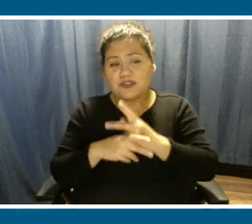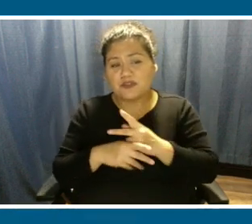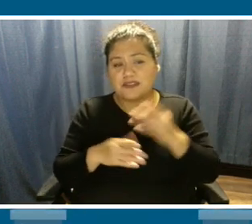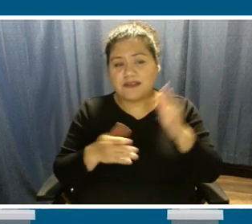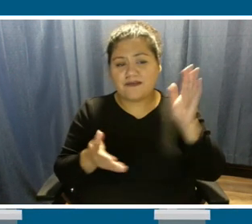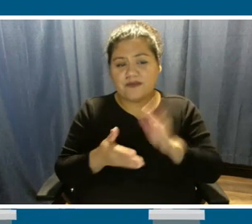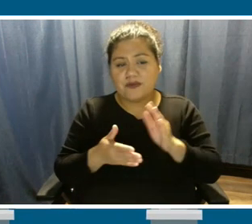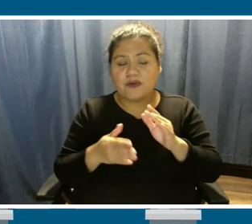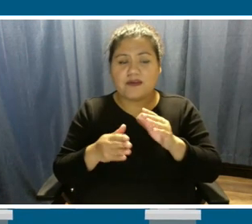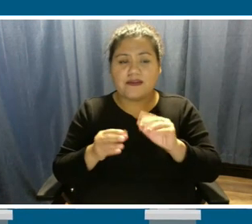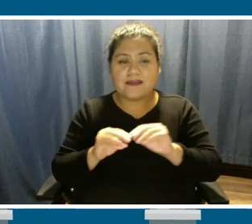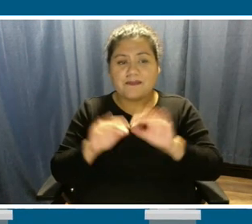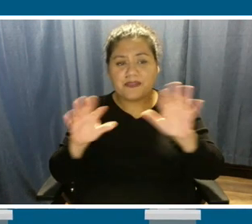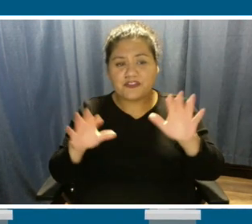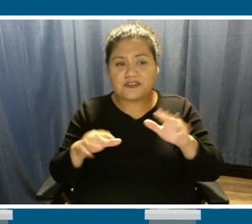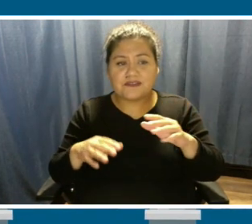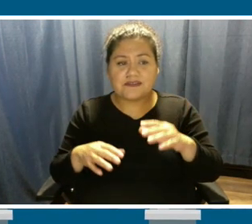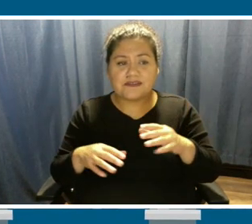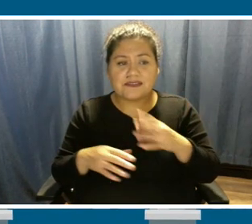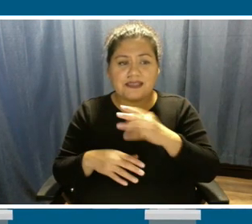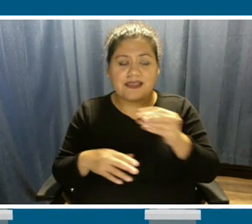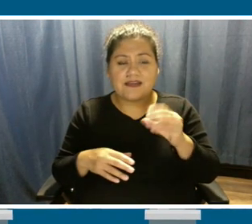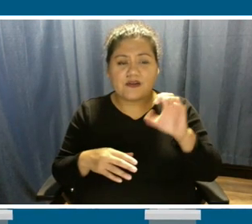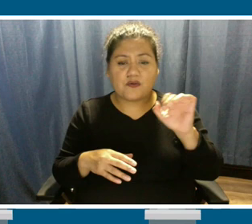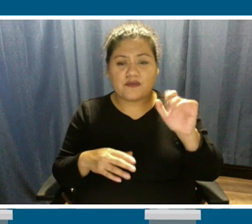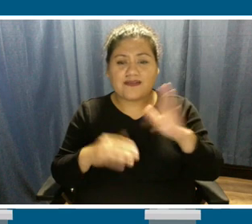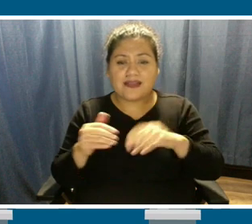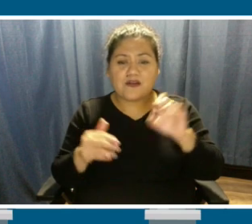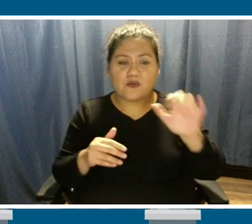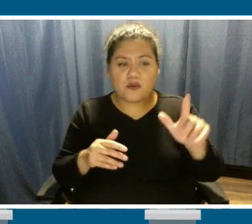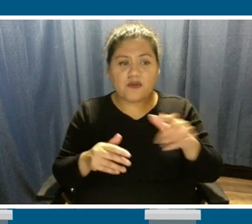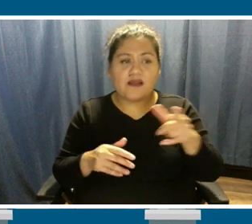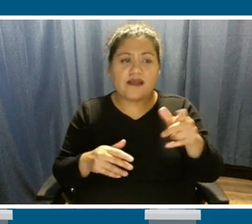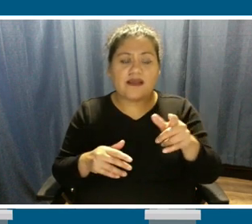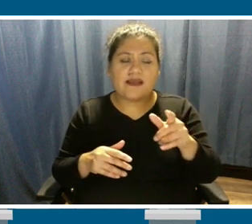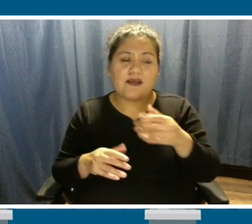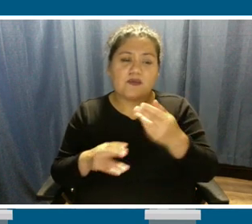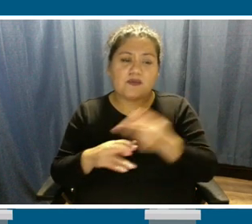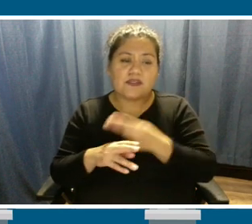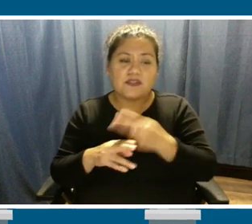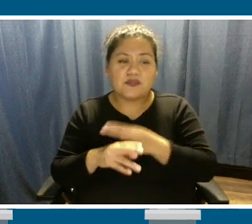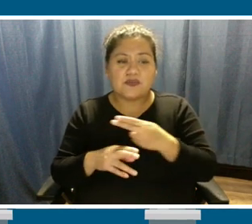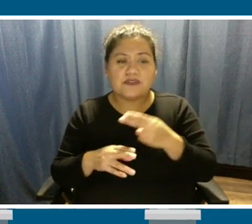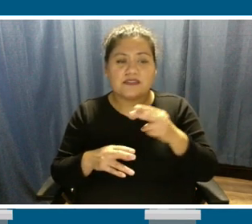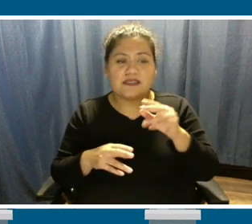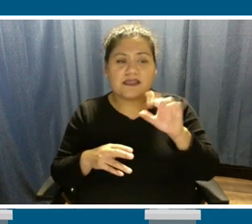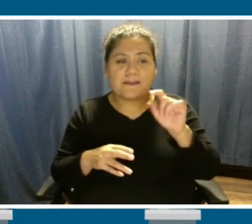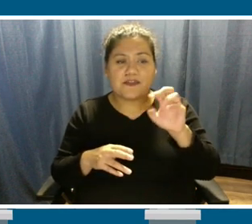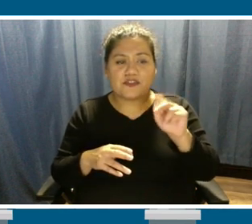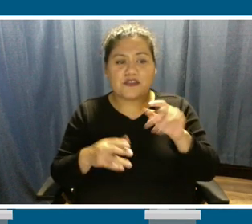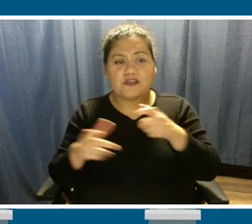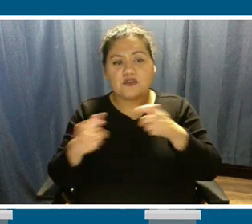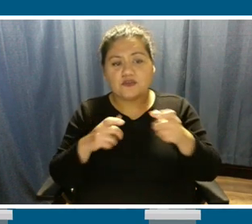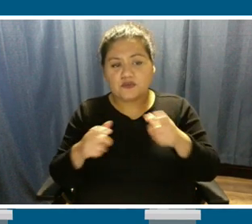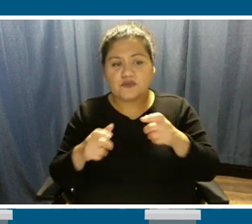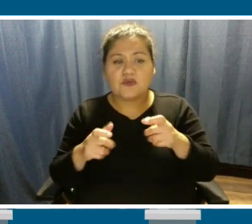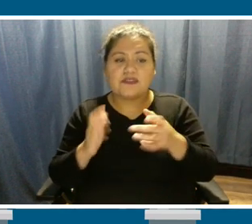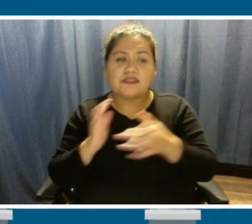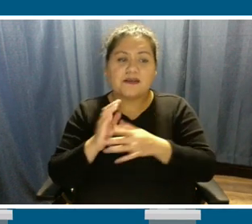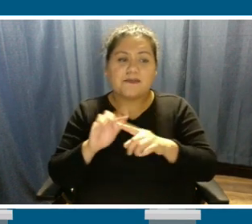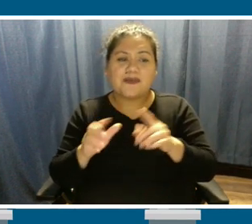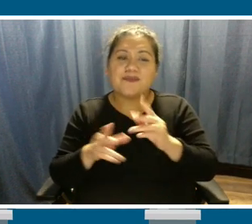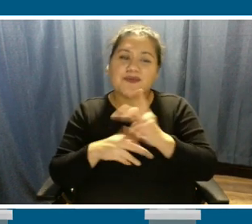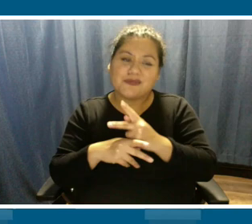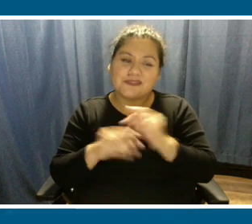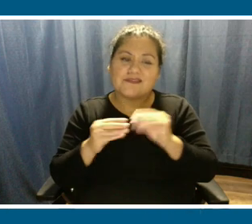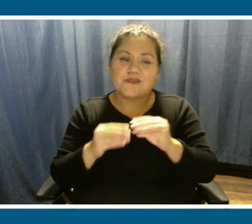plants. Coal fired power uses well-established emission control technologies, but produces greater emissions than natural